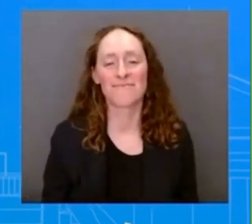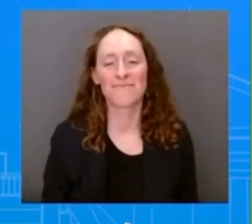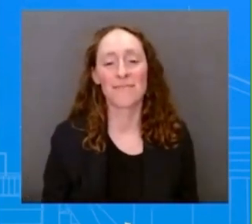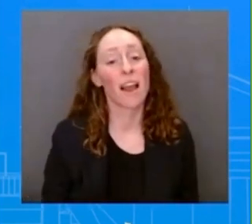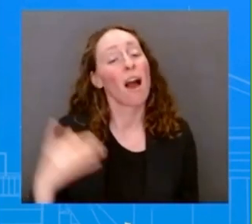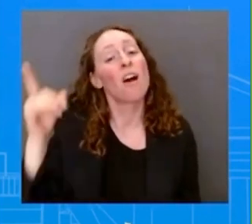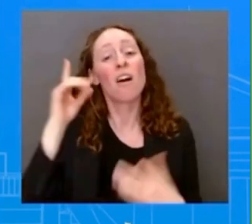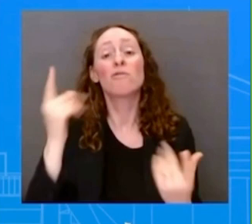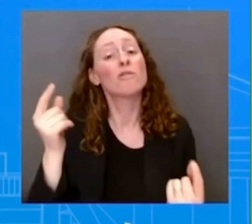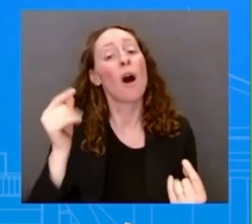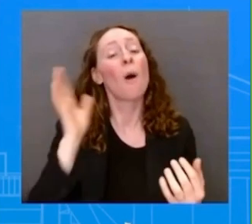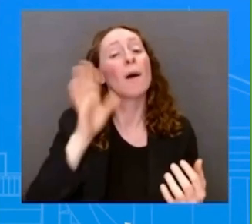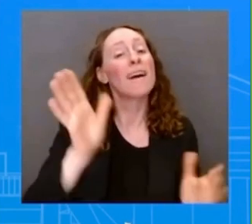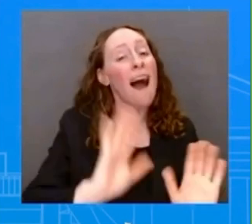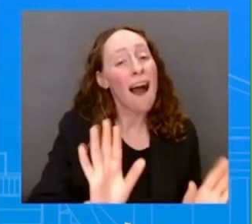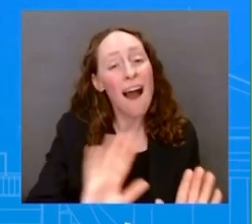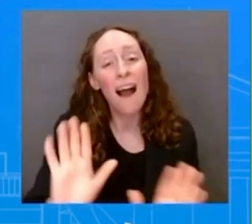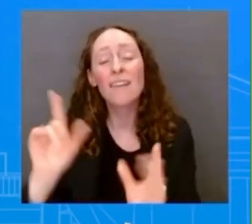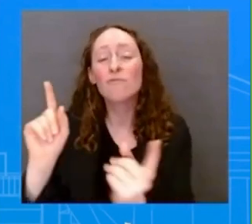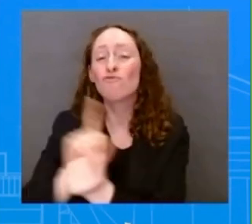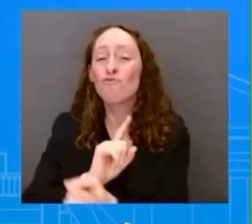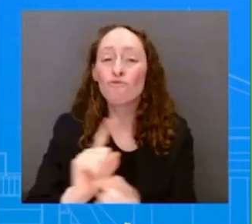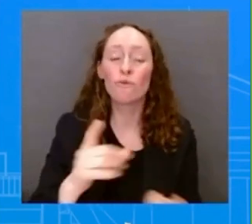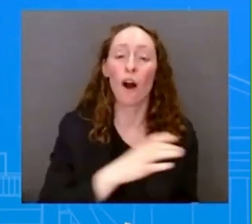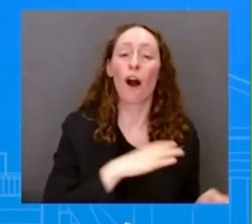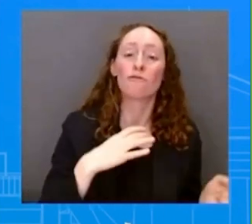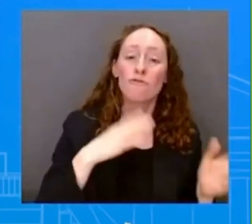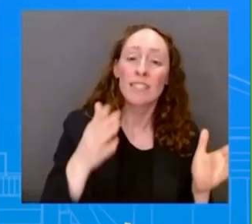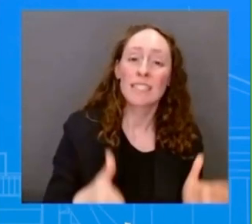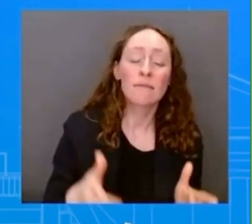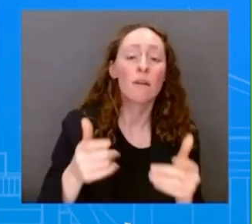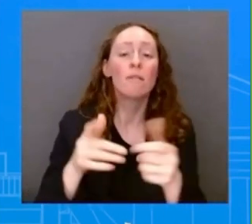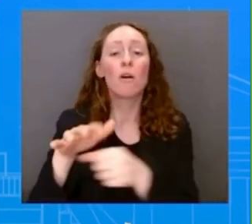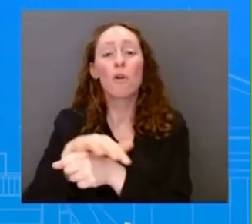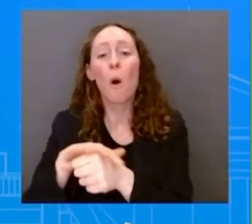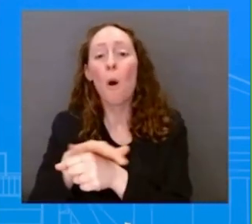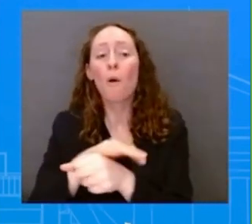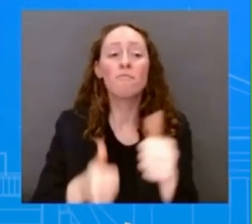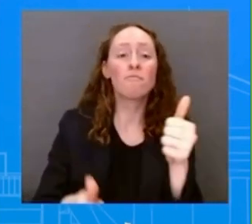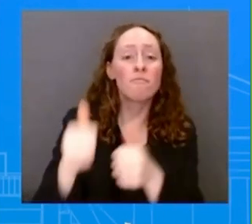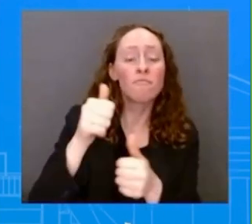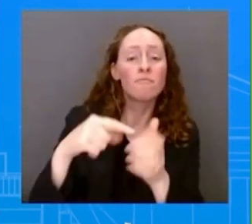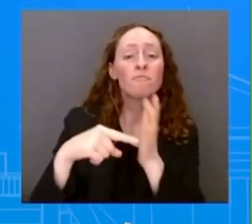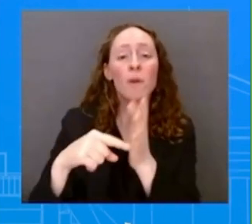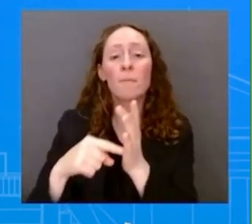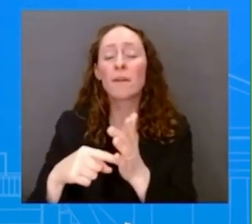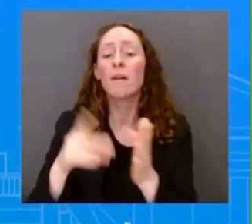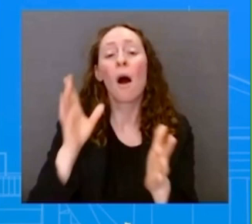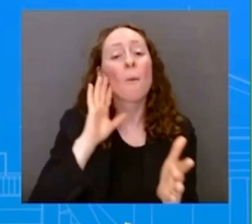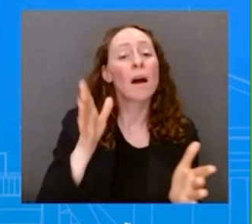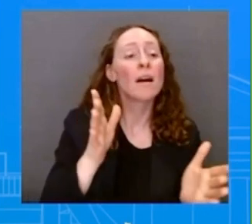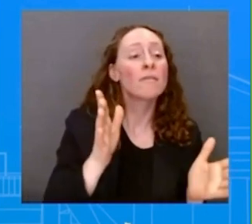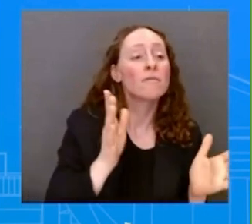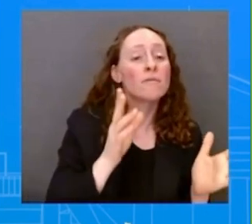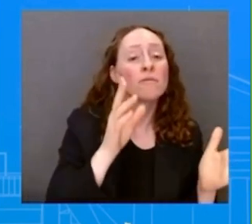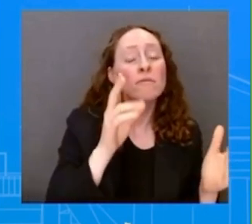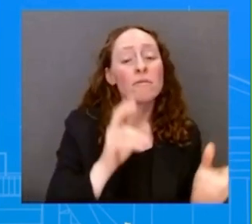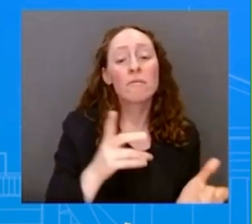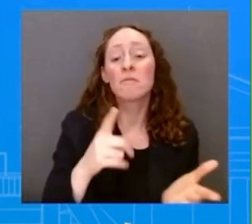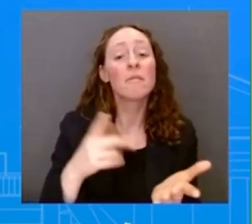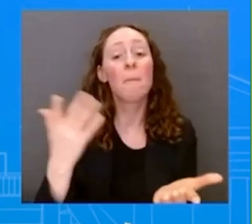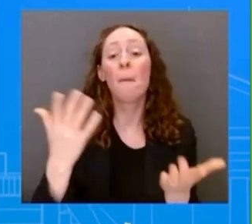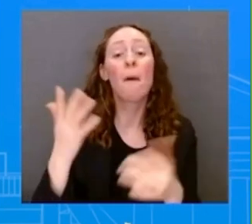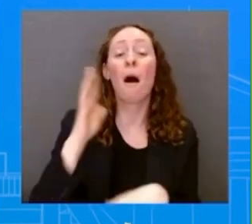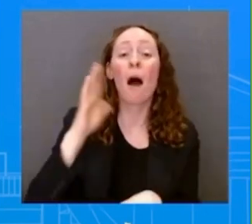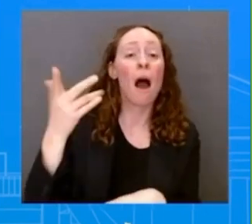had public appearances. She has also transited through both New York and Los Angeles before, not uncommon. The People's Republic of